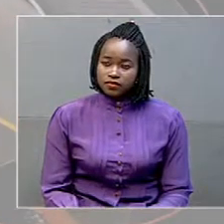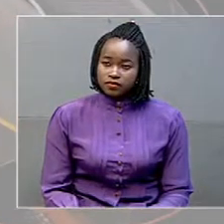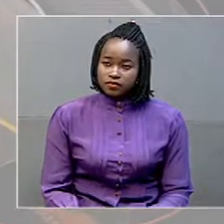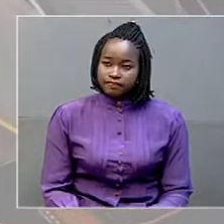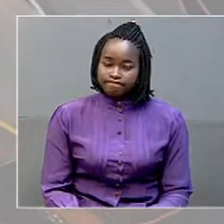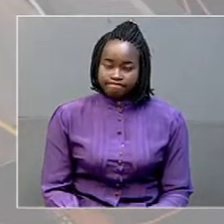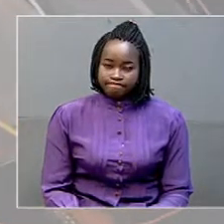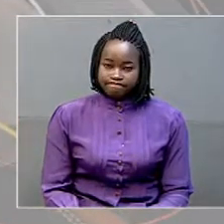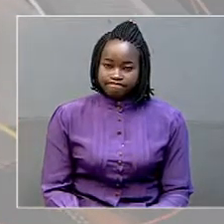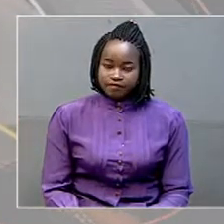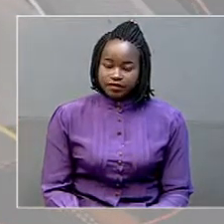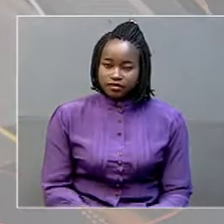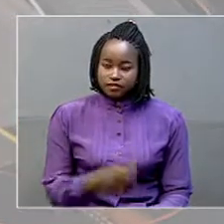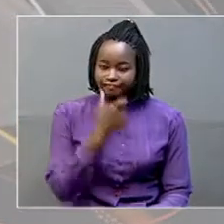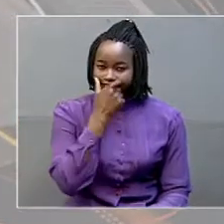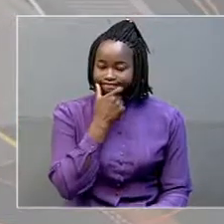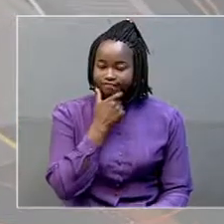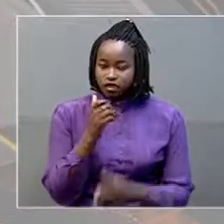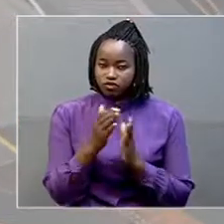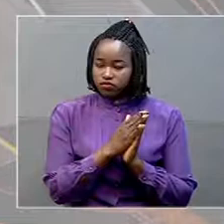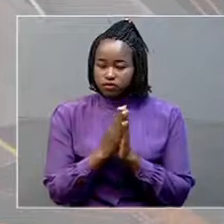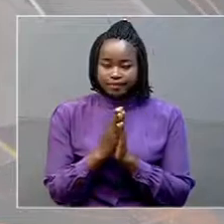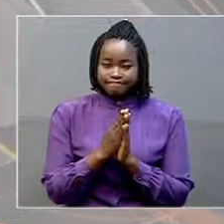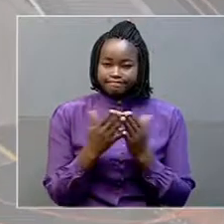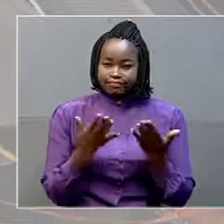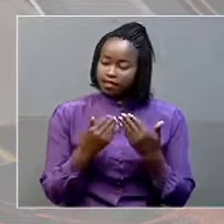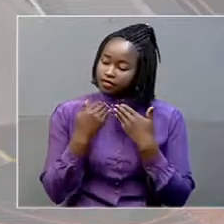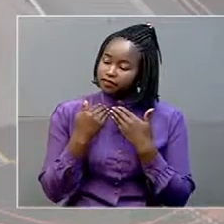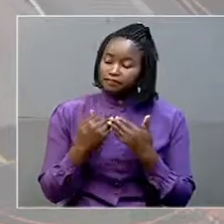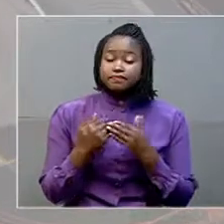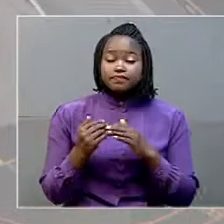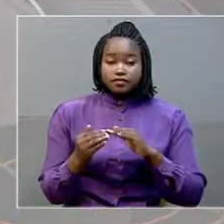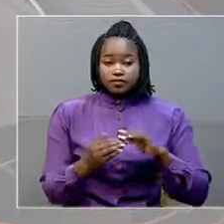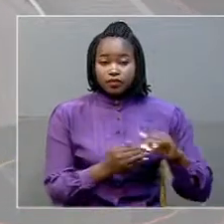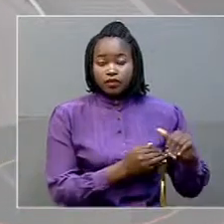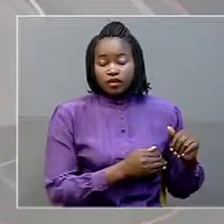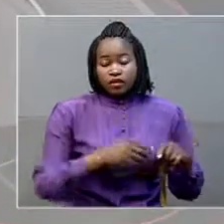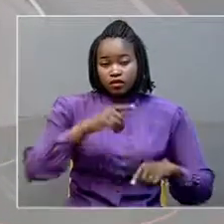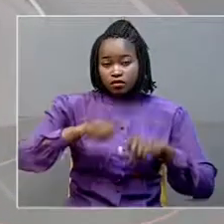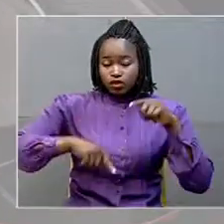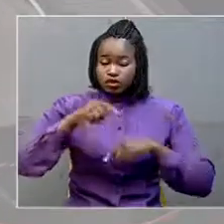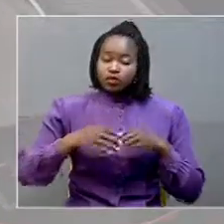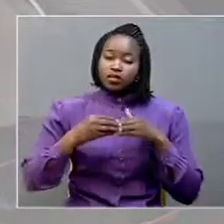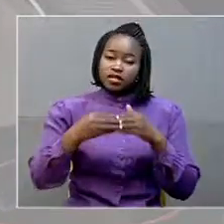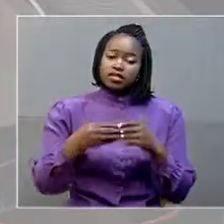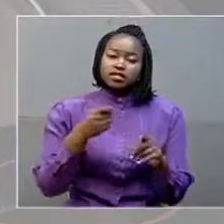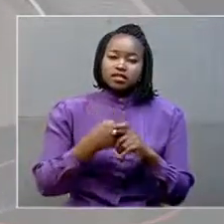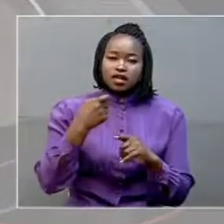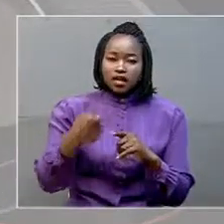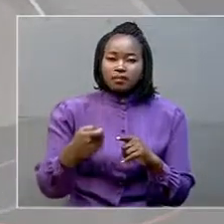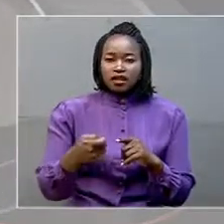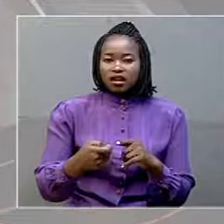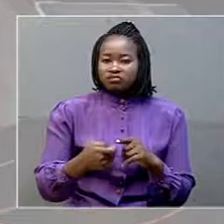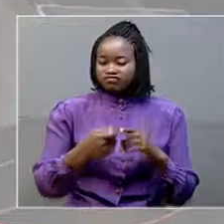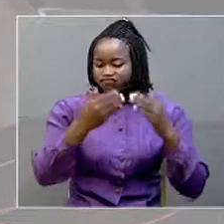Very touching story there. Thank you so much, Jackson Onyango. Now, political leaders in Kampala have boycotted their end-of-year